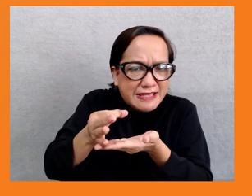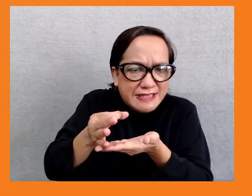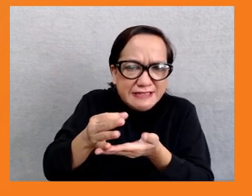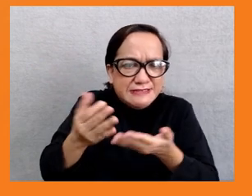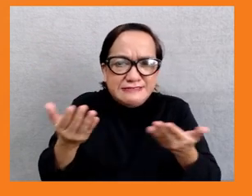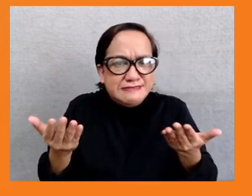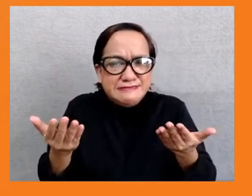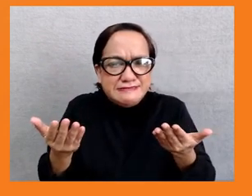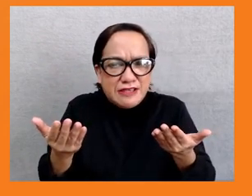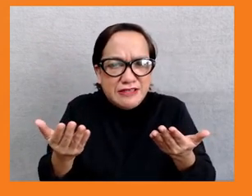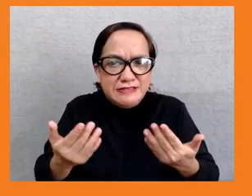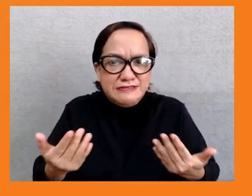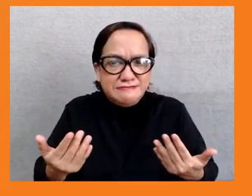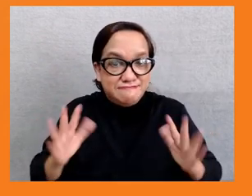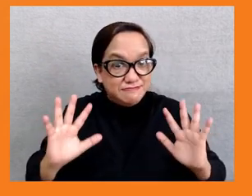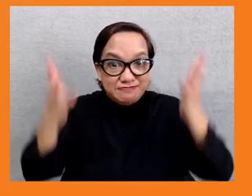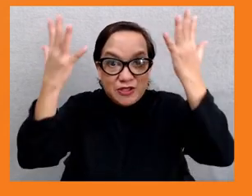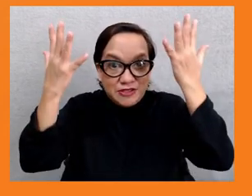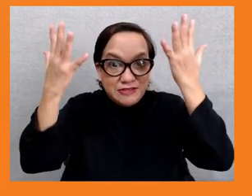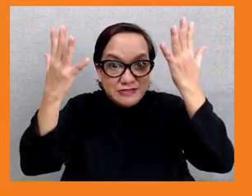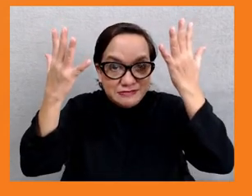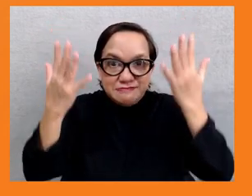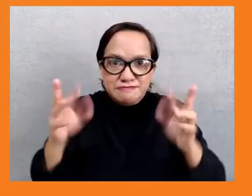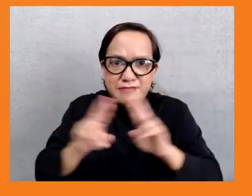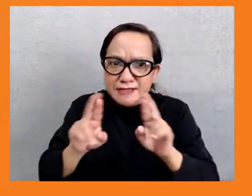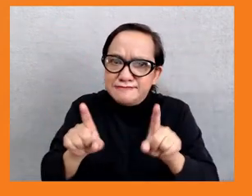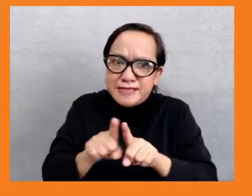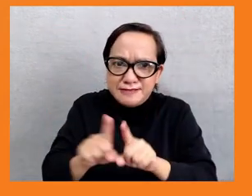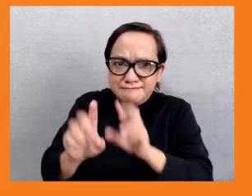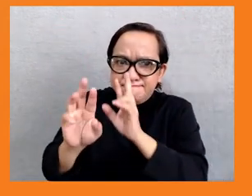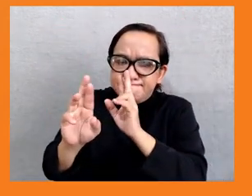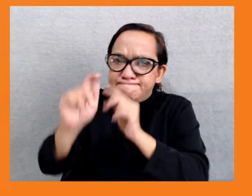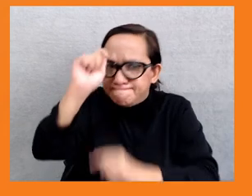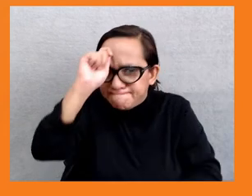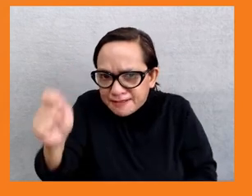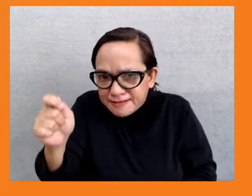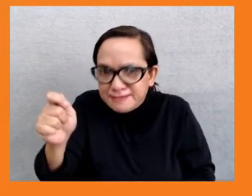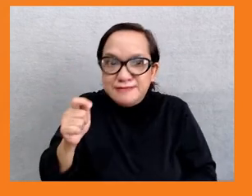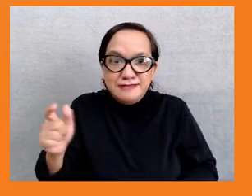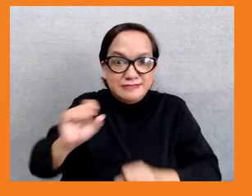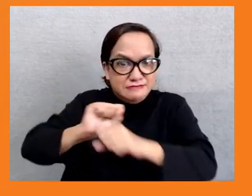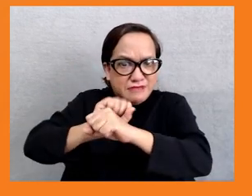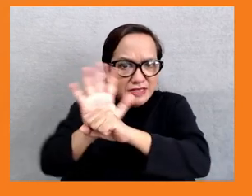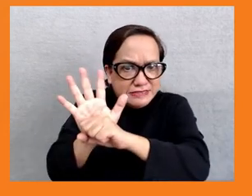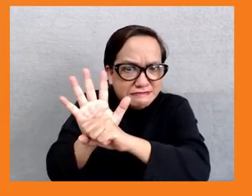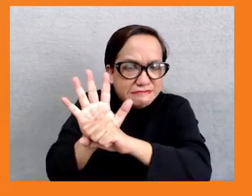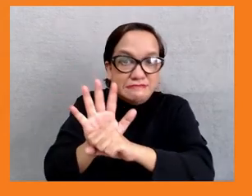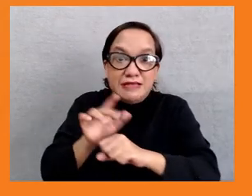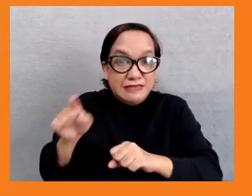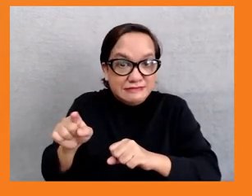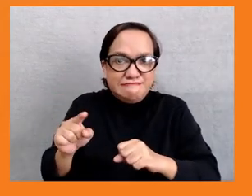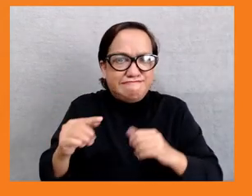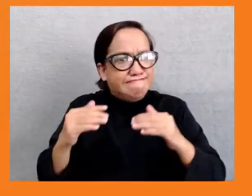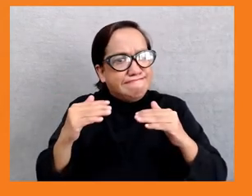To add to this, COVID-19 has widened the cracks of the ecosystem, the pernicious cycle of poverty and economic